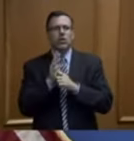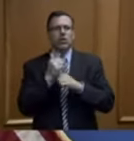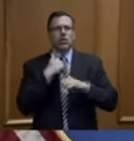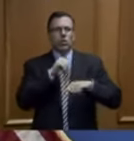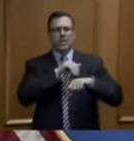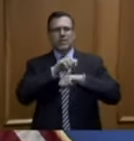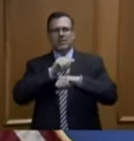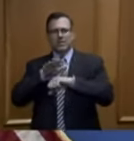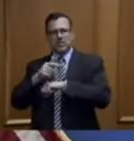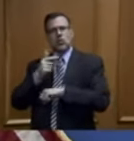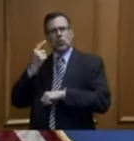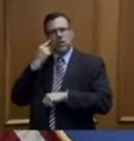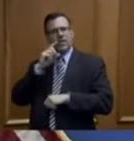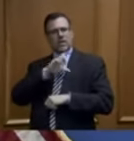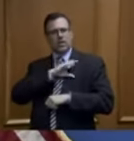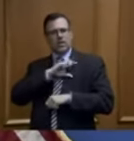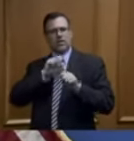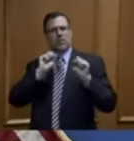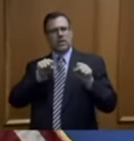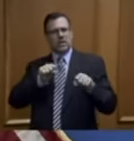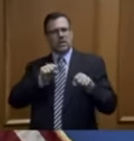law enforcement can operate safely now.